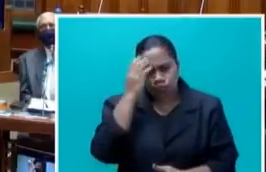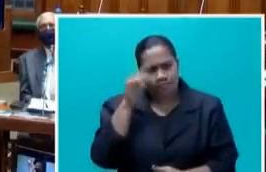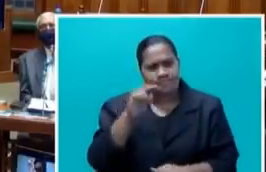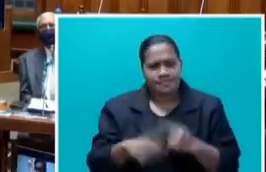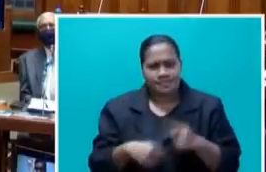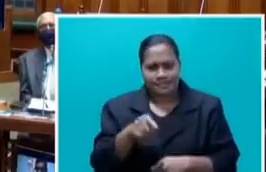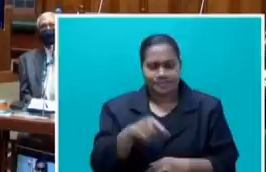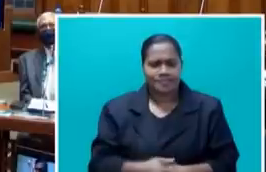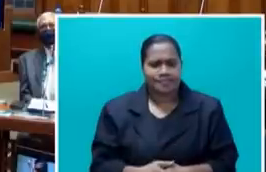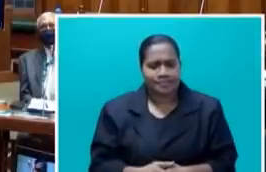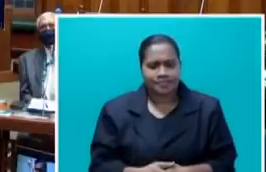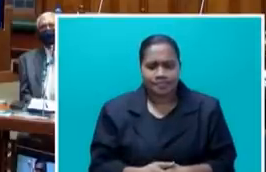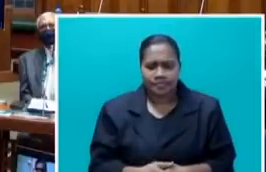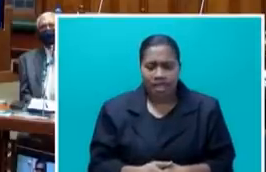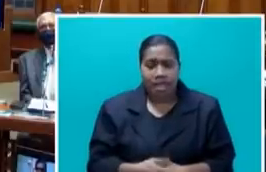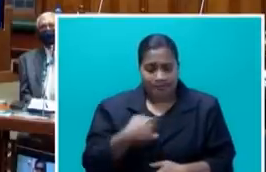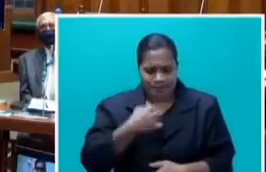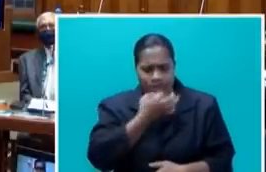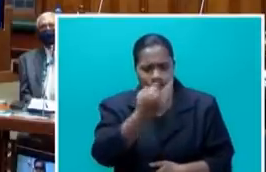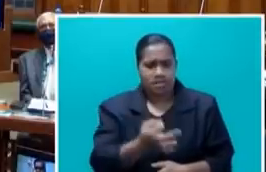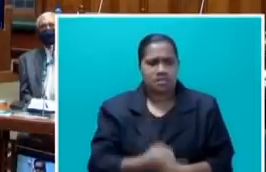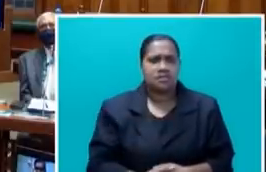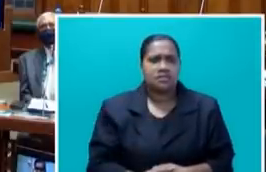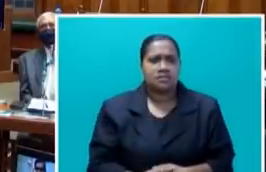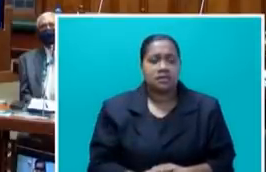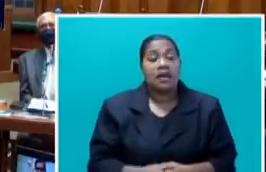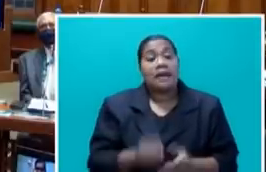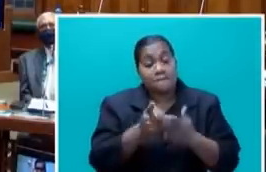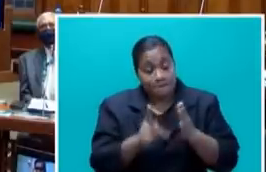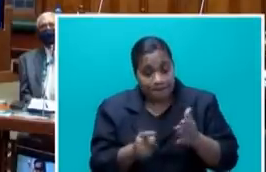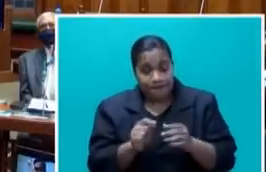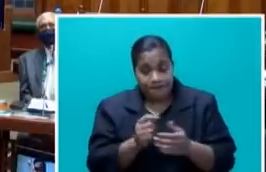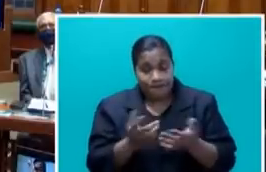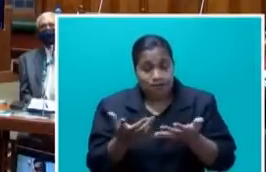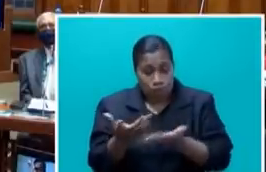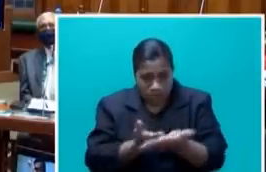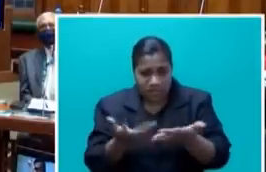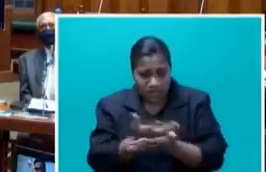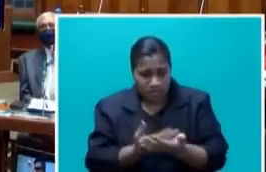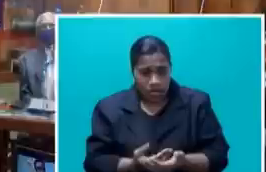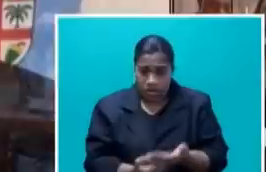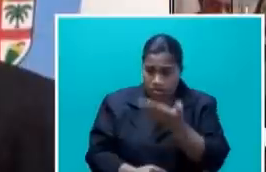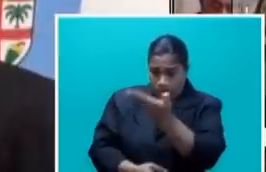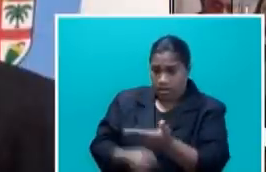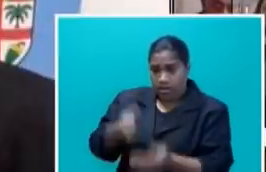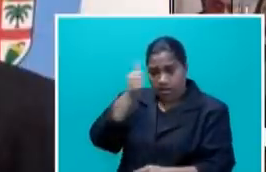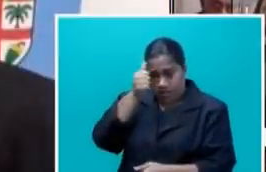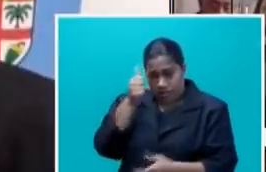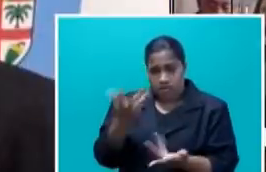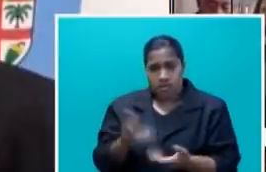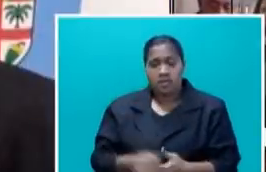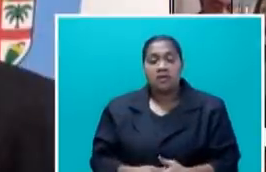conjecture. But let me ask him, as part of the consultation, is he aware that the FSC also